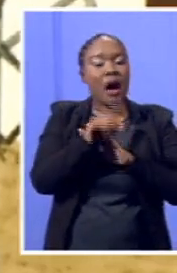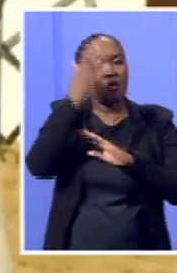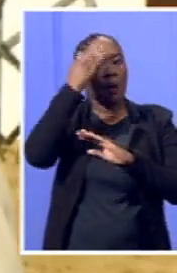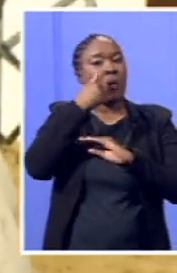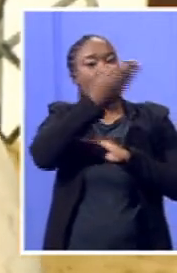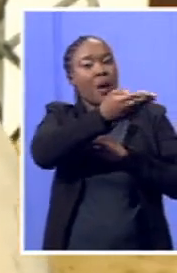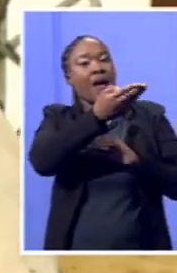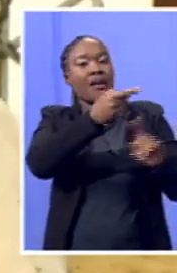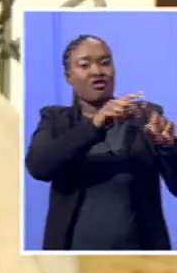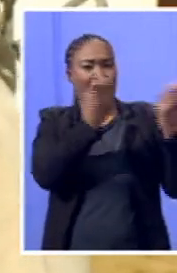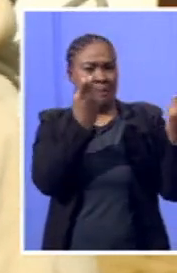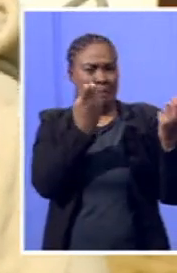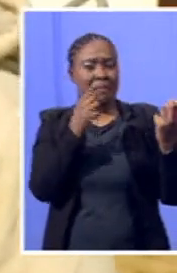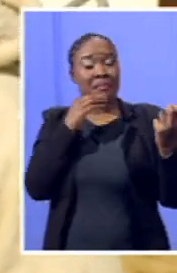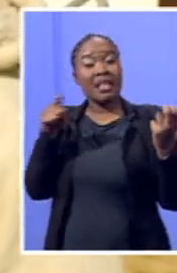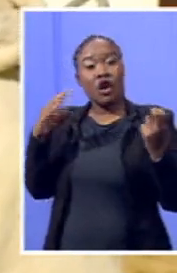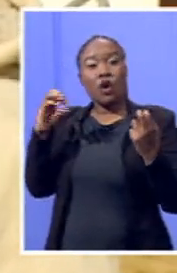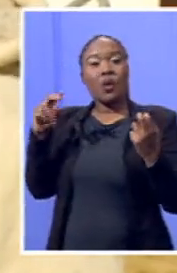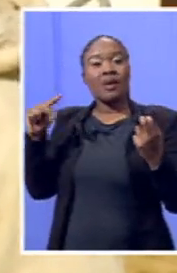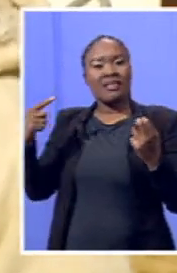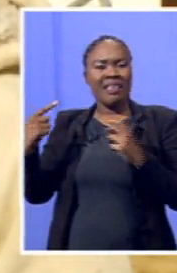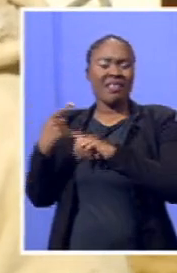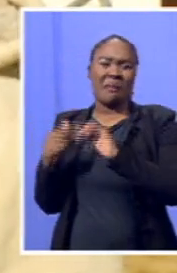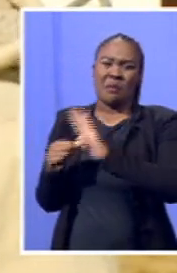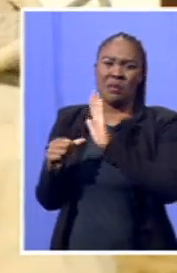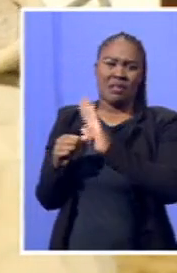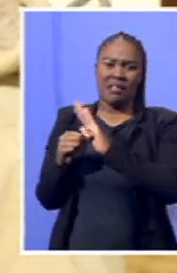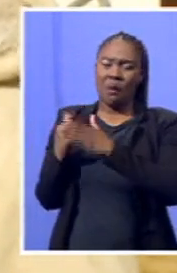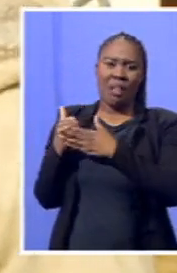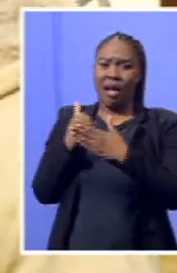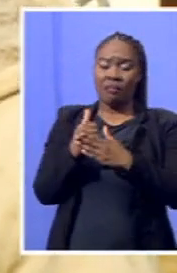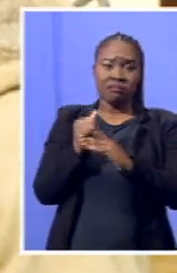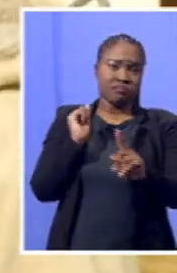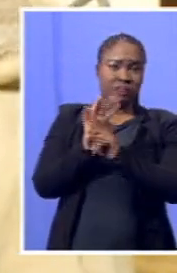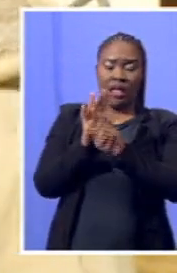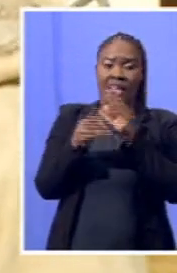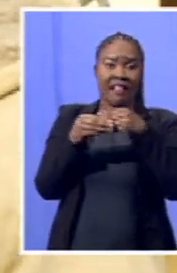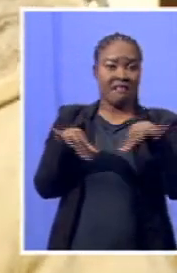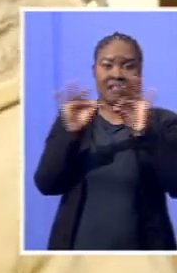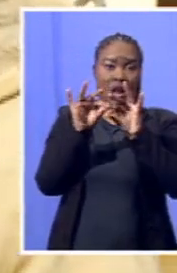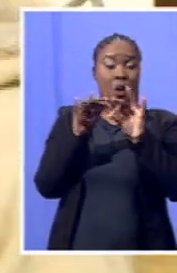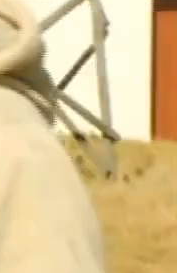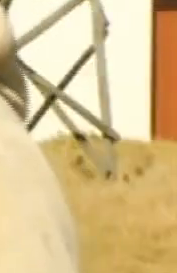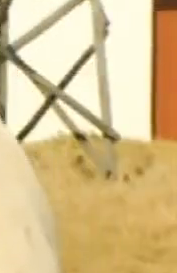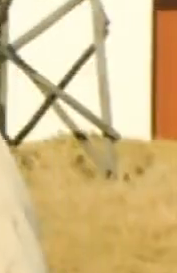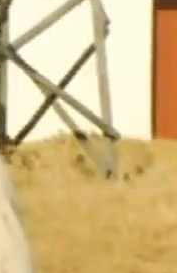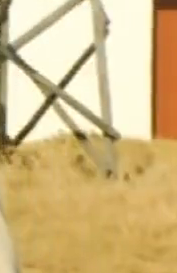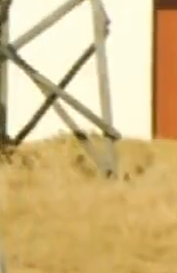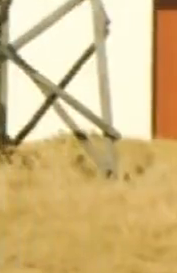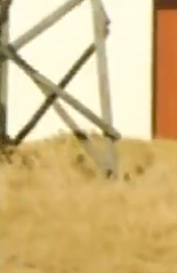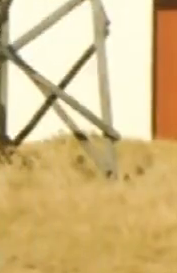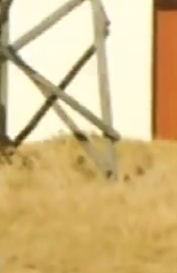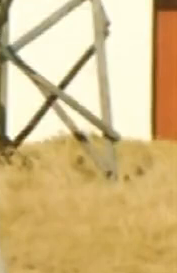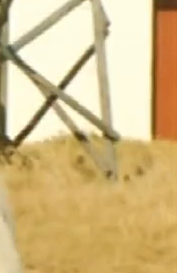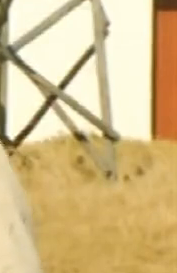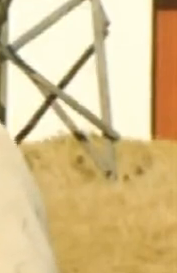coding, it's really bringing us a huge impact and we look forward on it. And we are asking